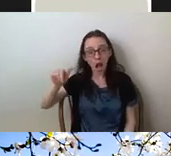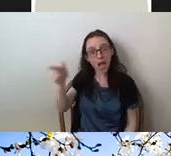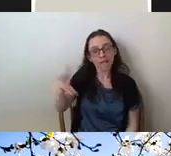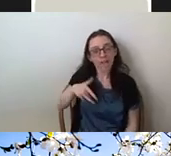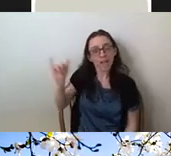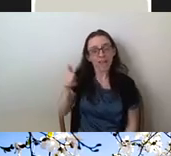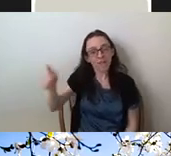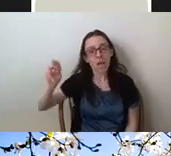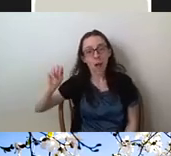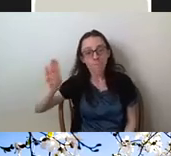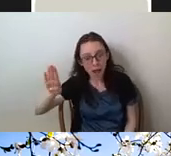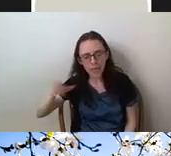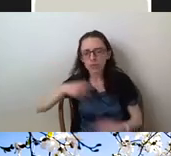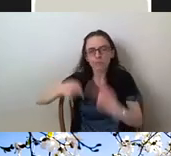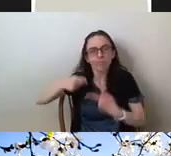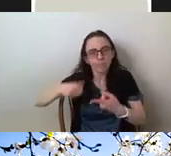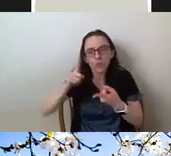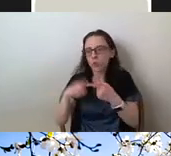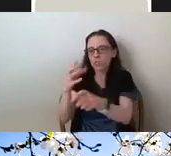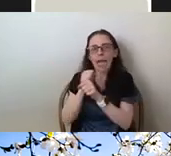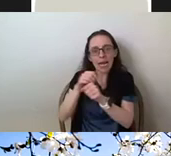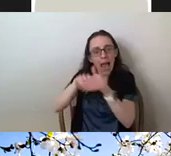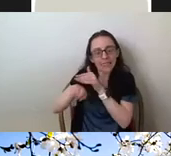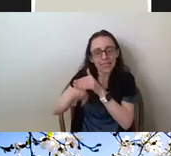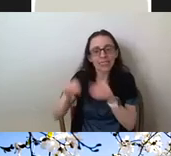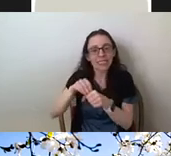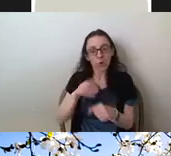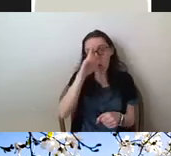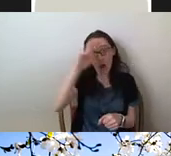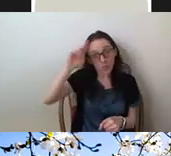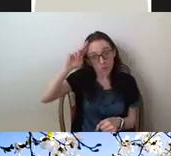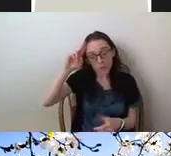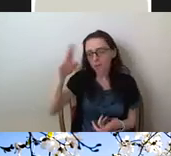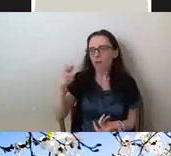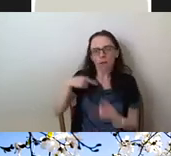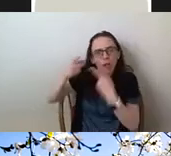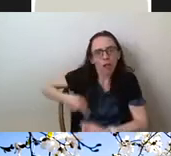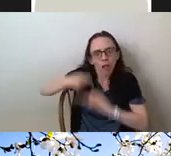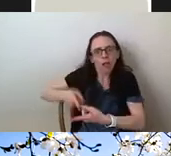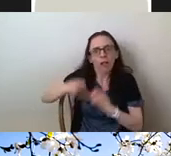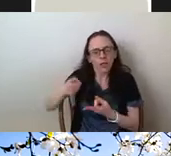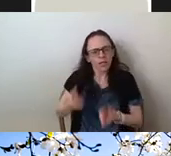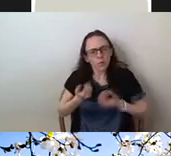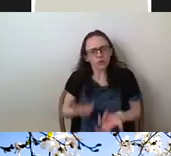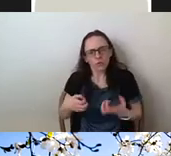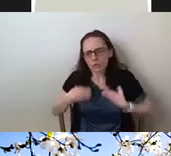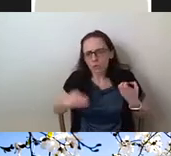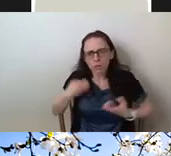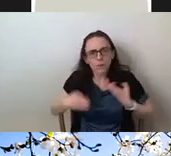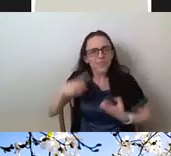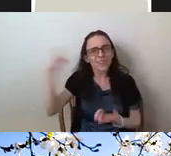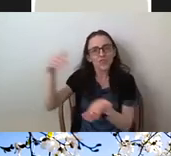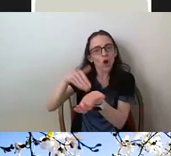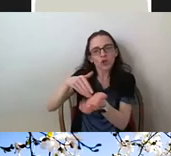receiving care at a major hospital was emotionally taxing for them as doctors could not offer information on how